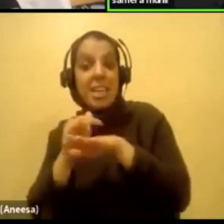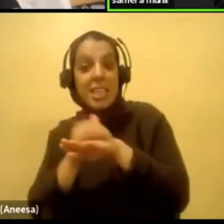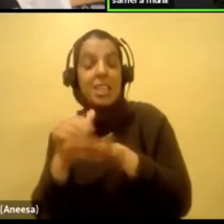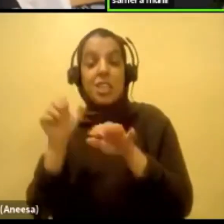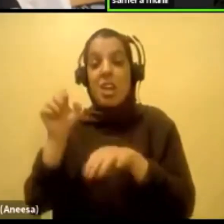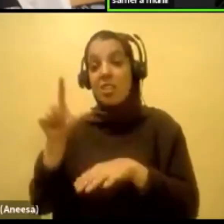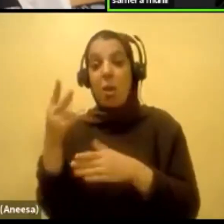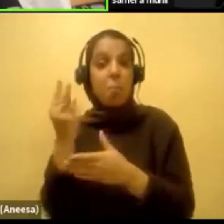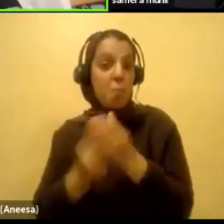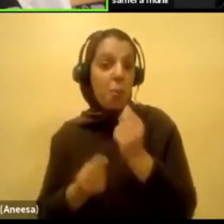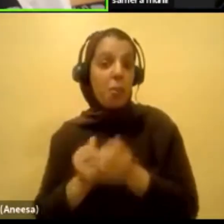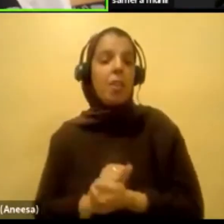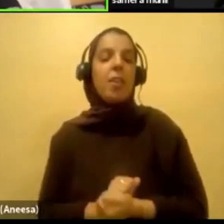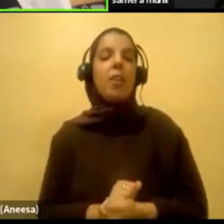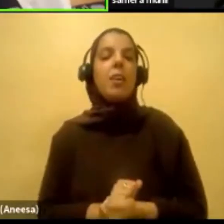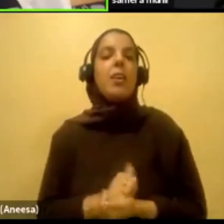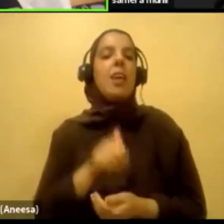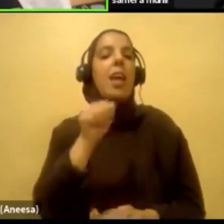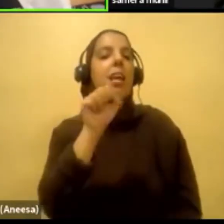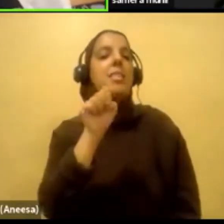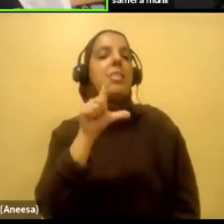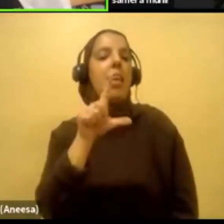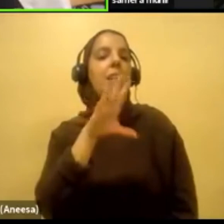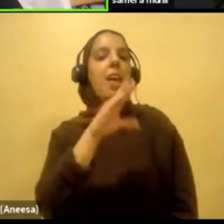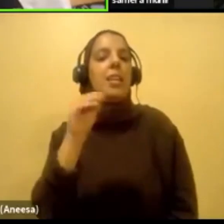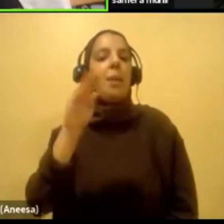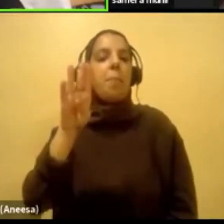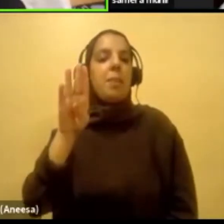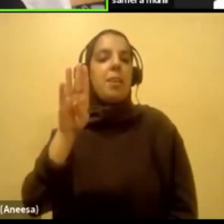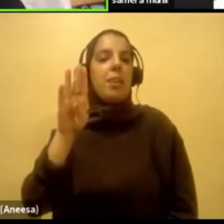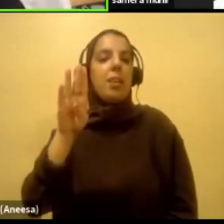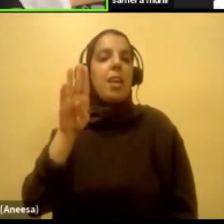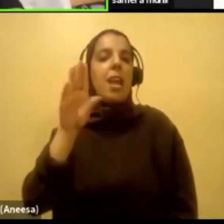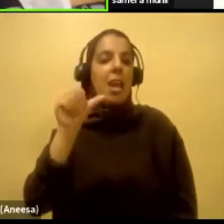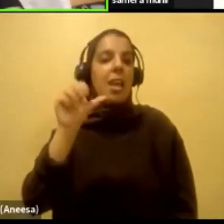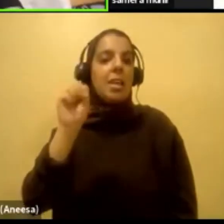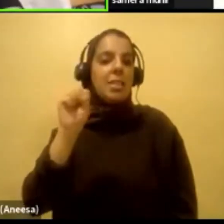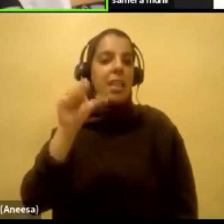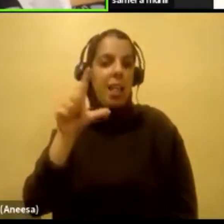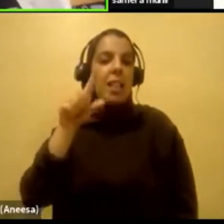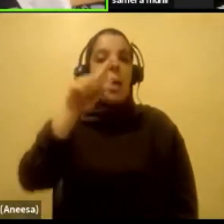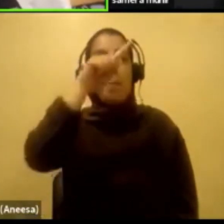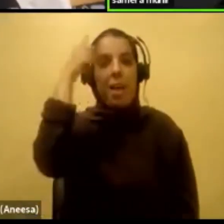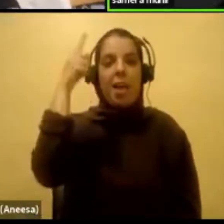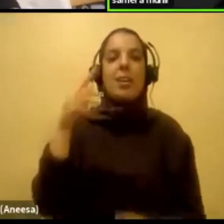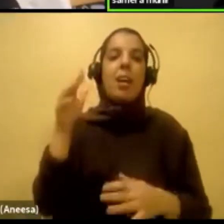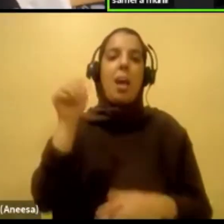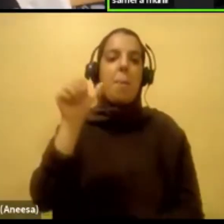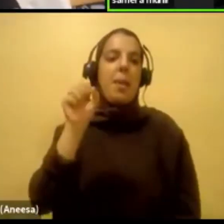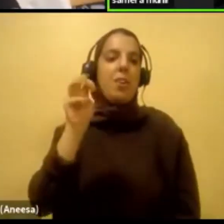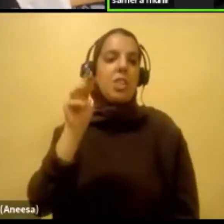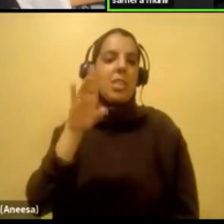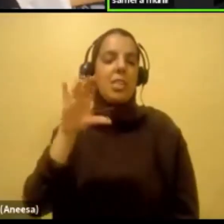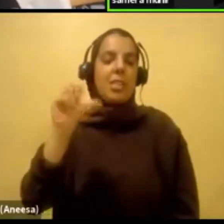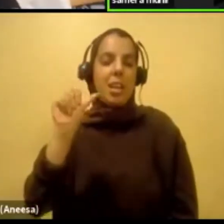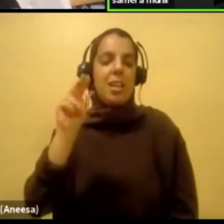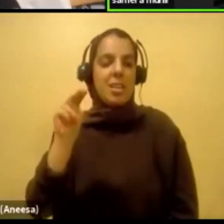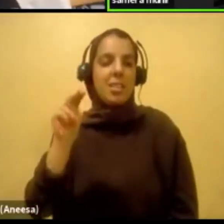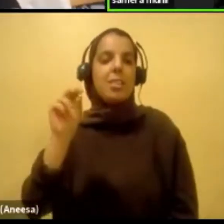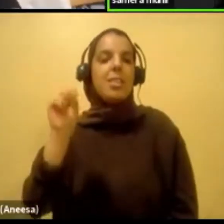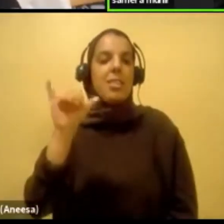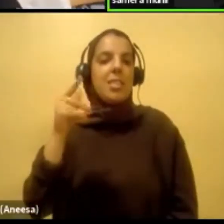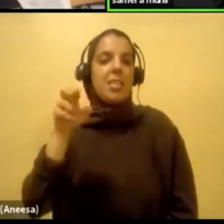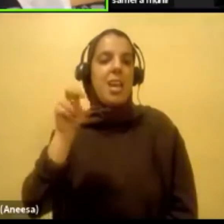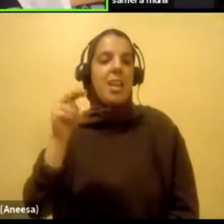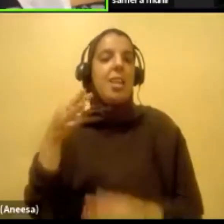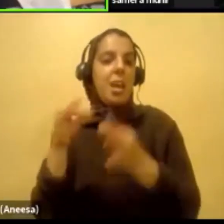happen. It's not. ASL and B, B-A-S-L, uh, Black American Sign Language both need to be taught and integrated, because a lot of, uh, Black people